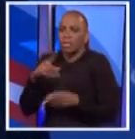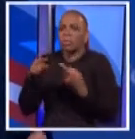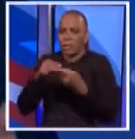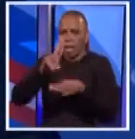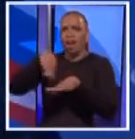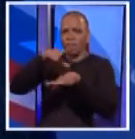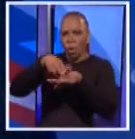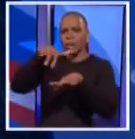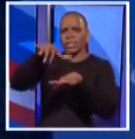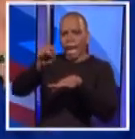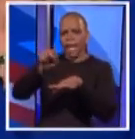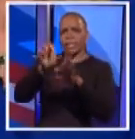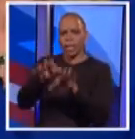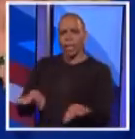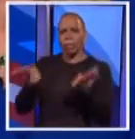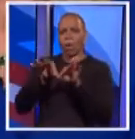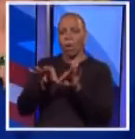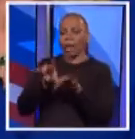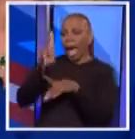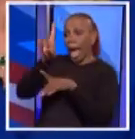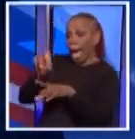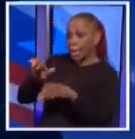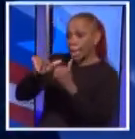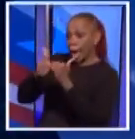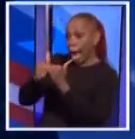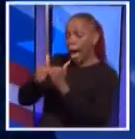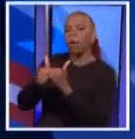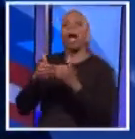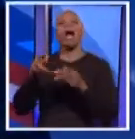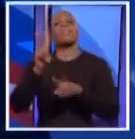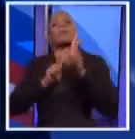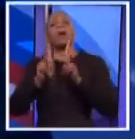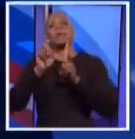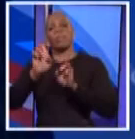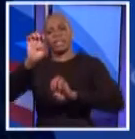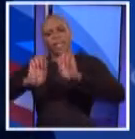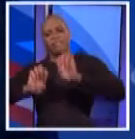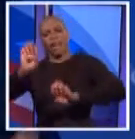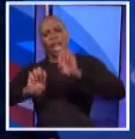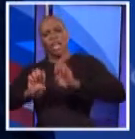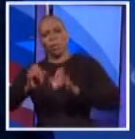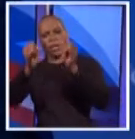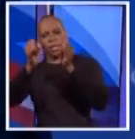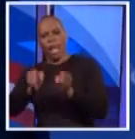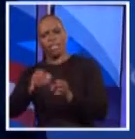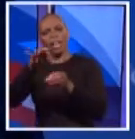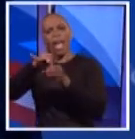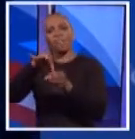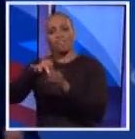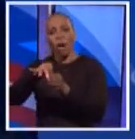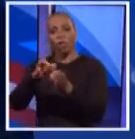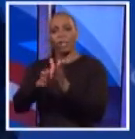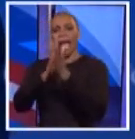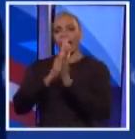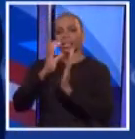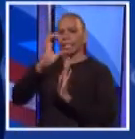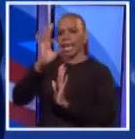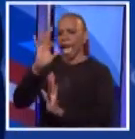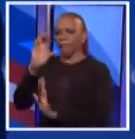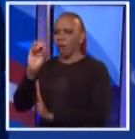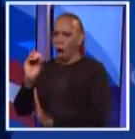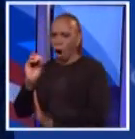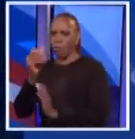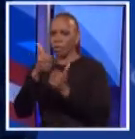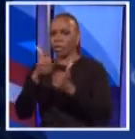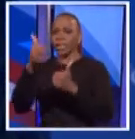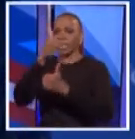course it plays a role. It plays a central role. How? Because the public must evaluate an individual and vote for somebody. I'm asking to be the CFO, the chief financial officer